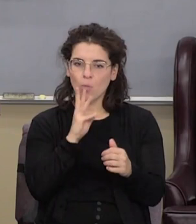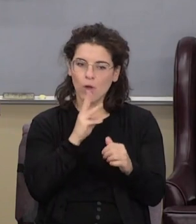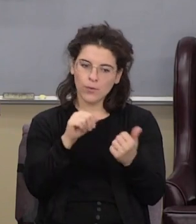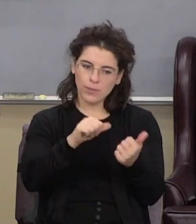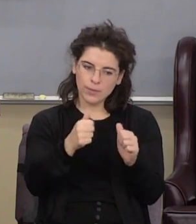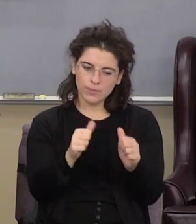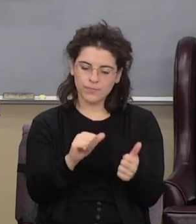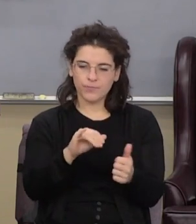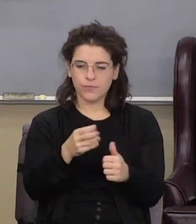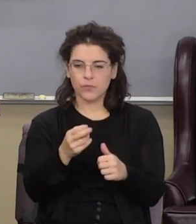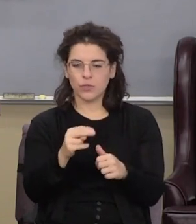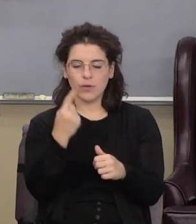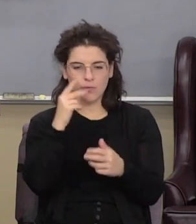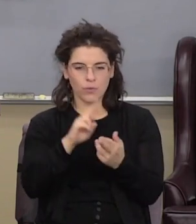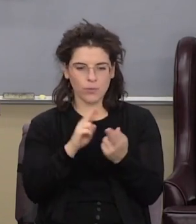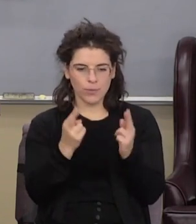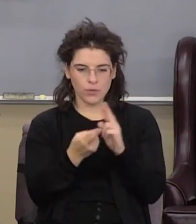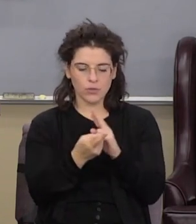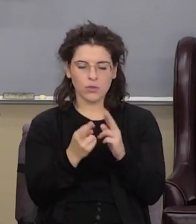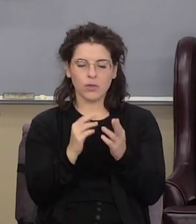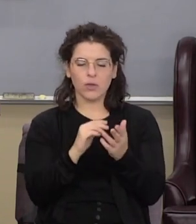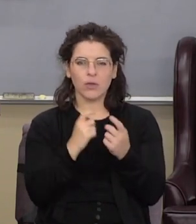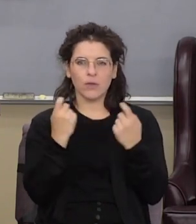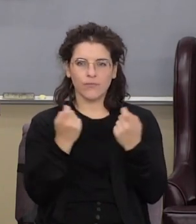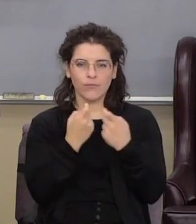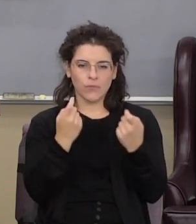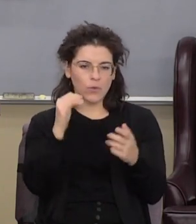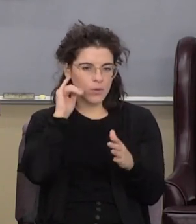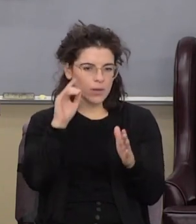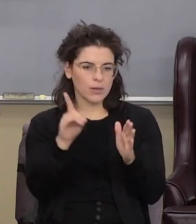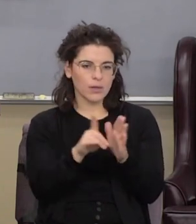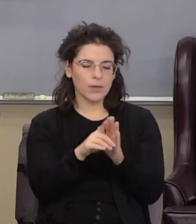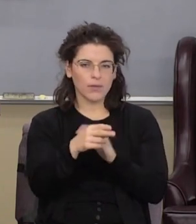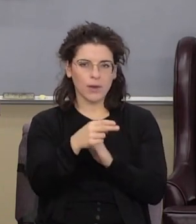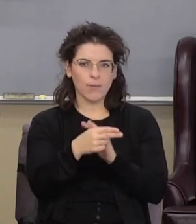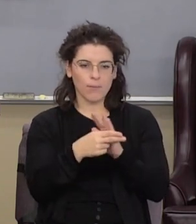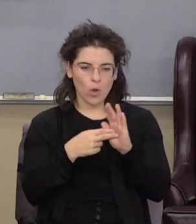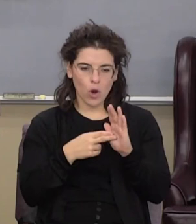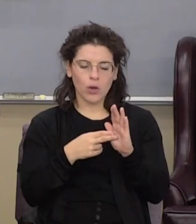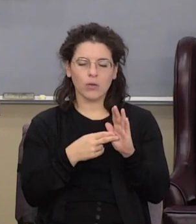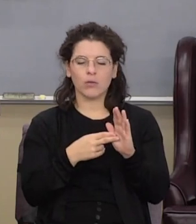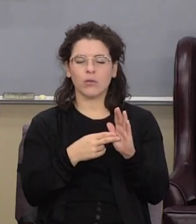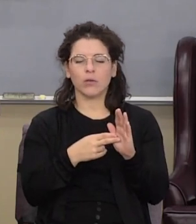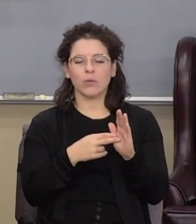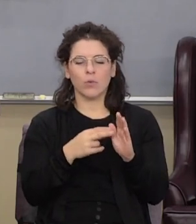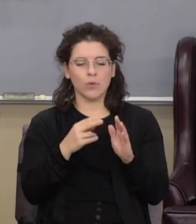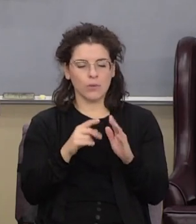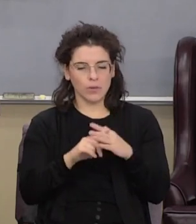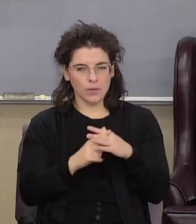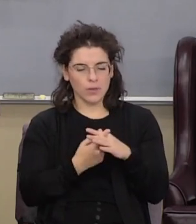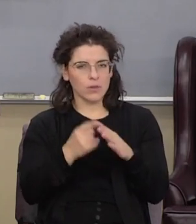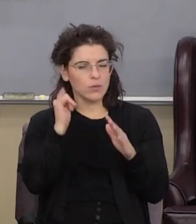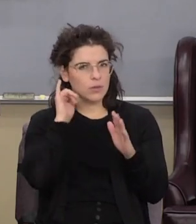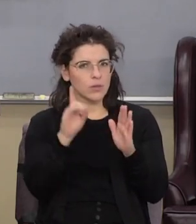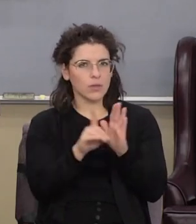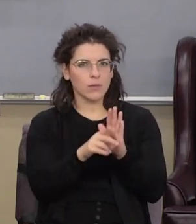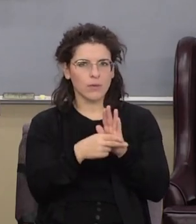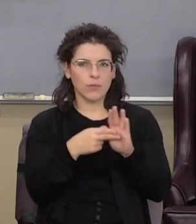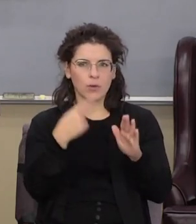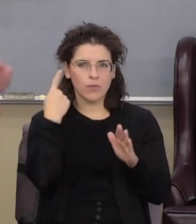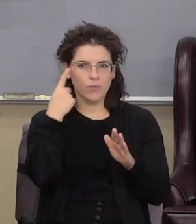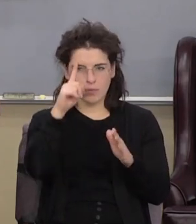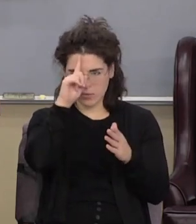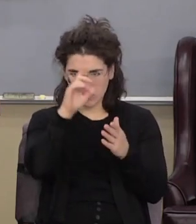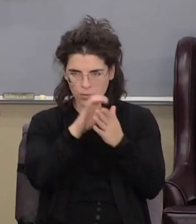the baptism of repentance for the remission of sins was an identifying mark the initial identifying mark for the believers